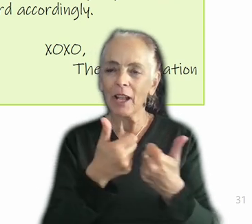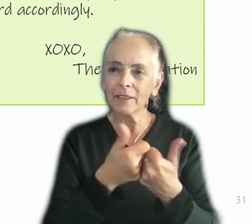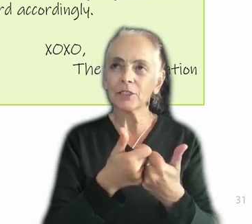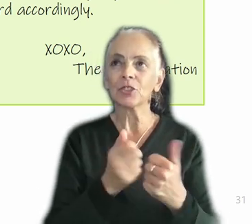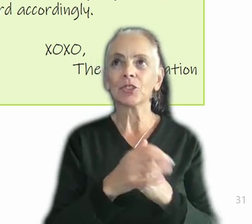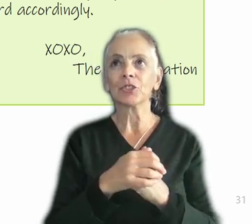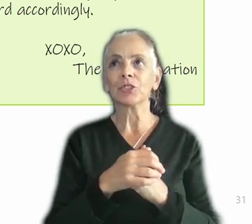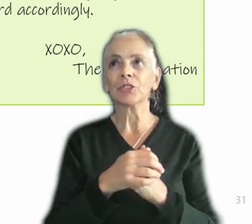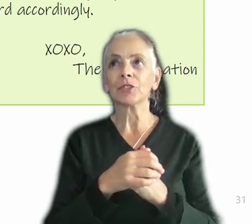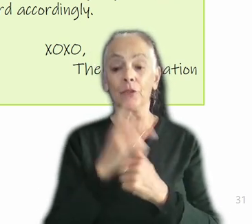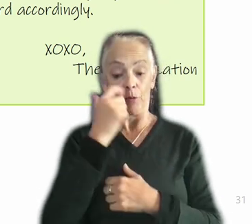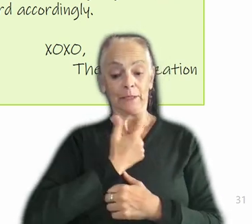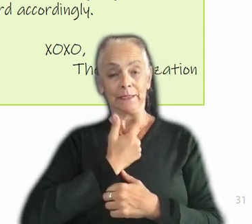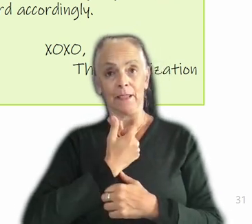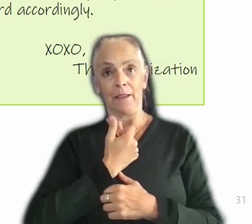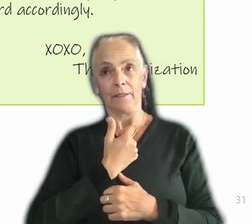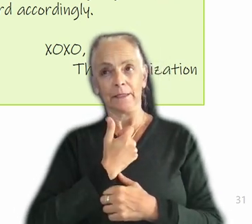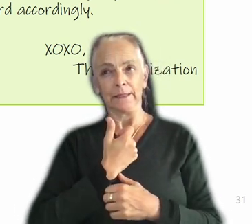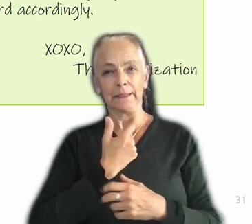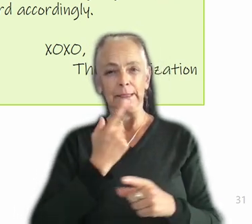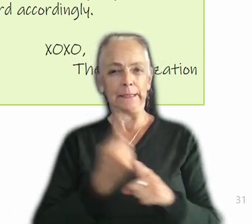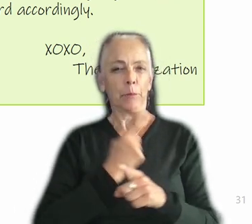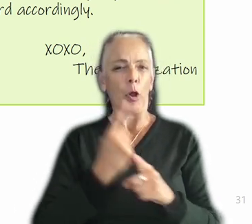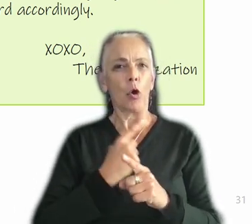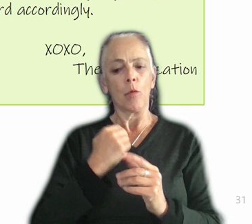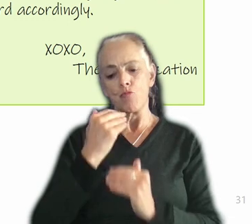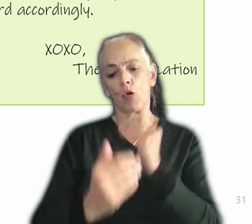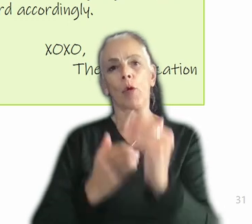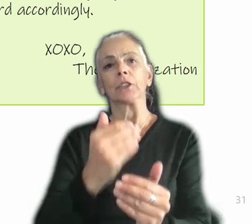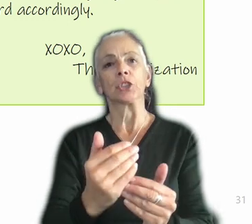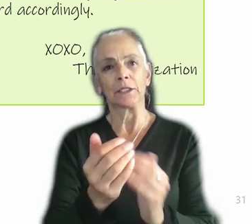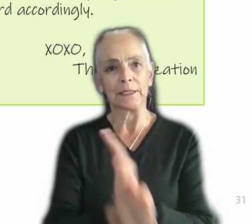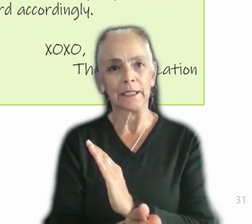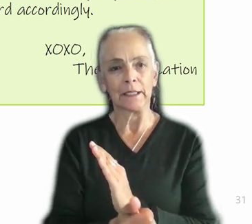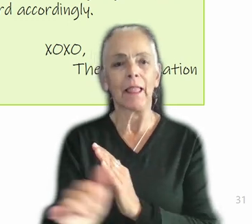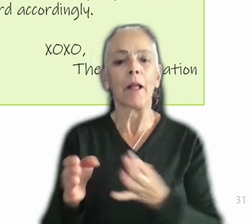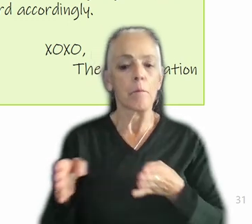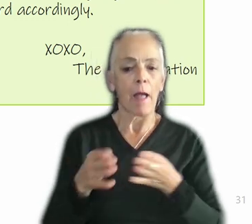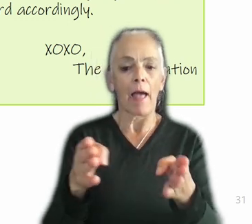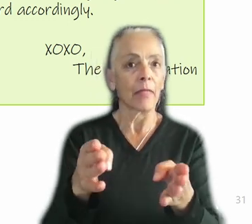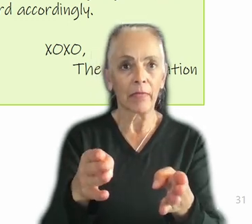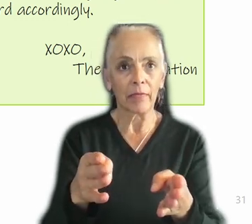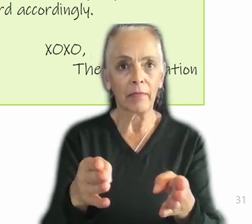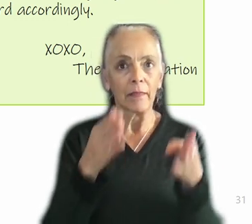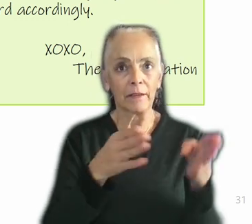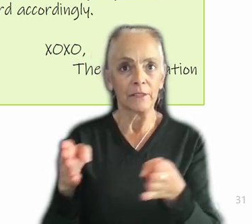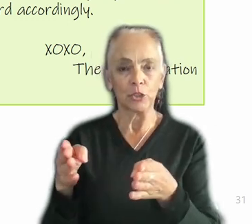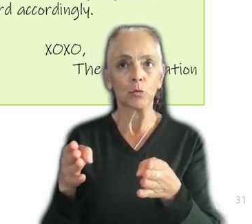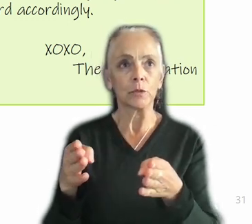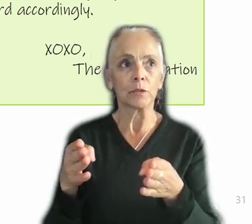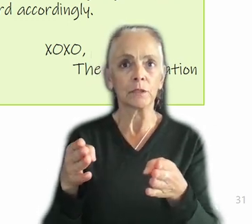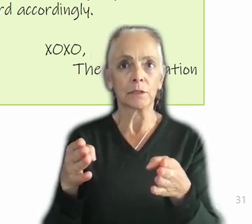this tends to be a typical progression skill, a sort of path that individuals take when they're leveling up their systems